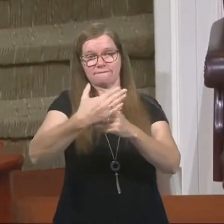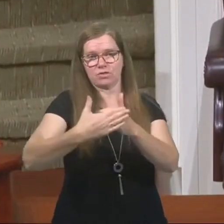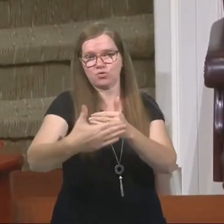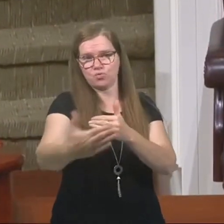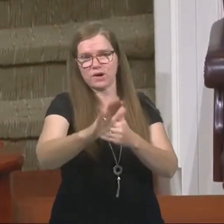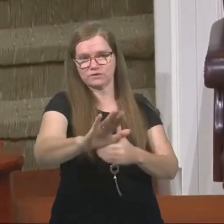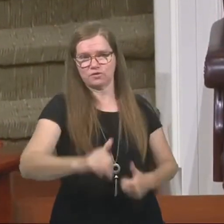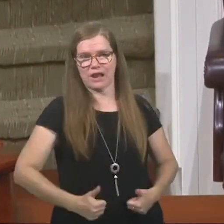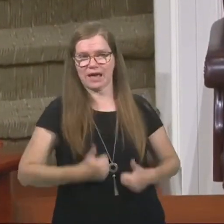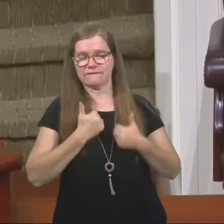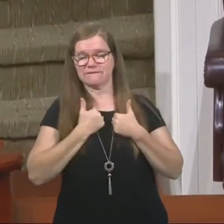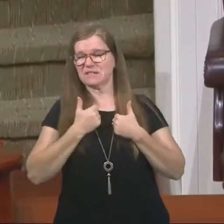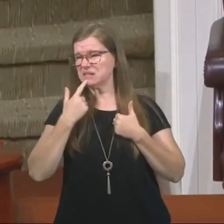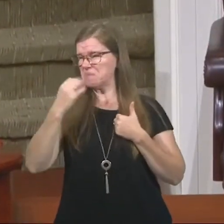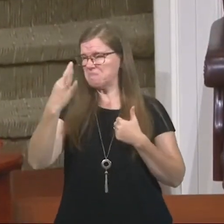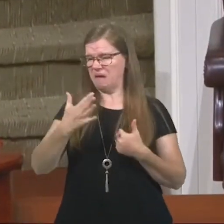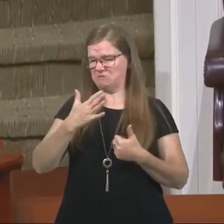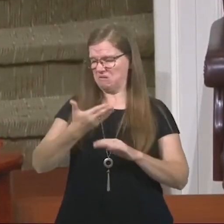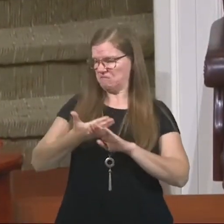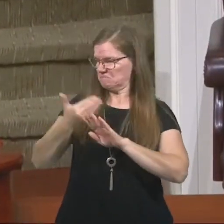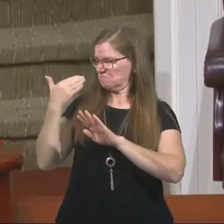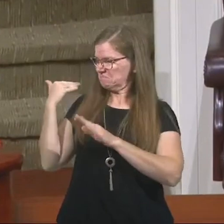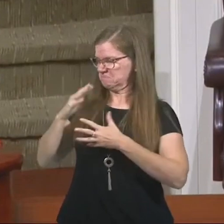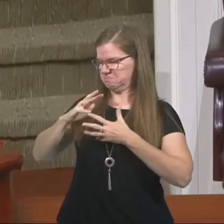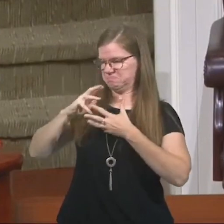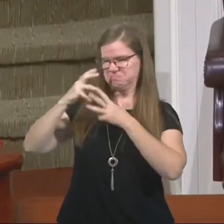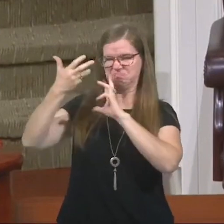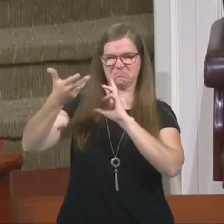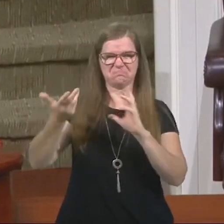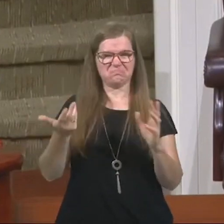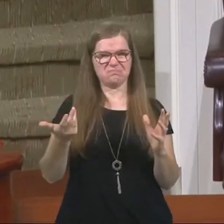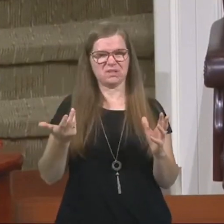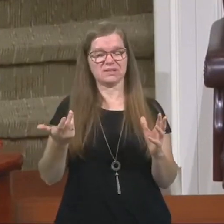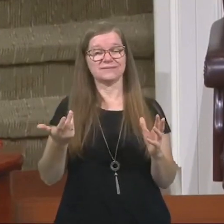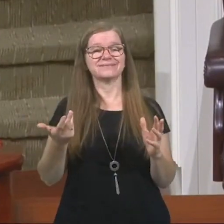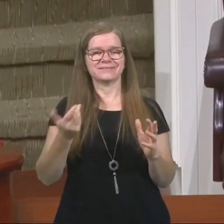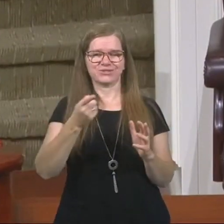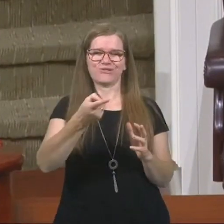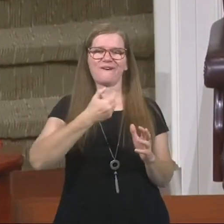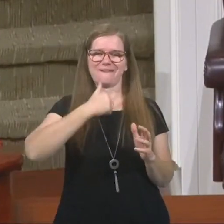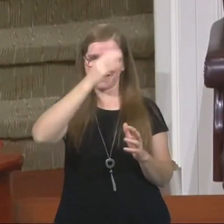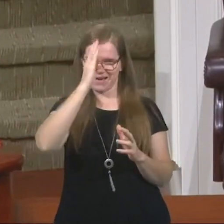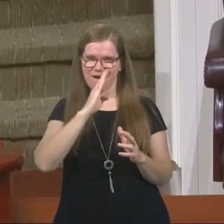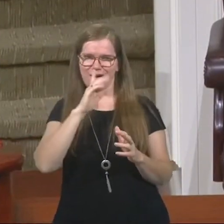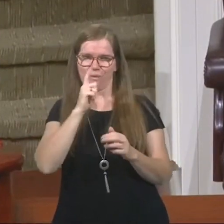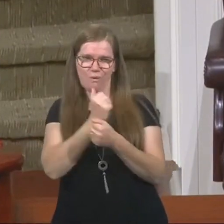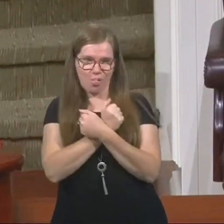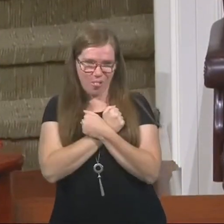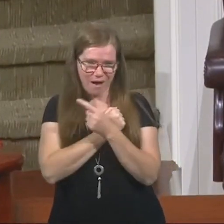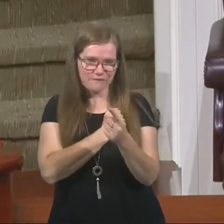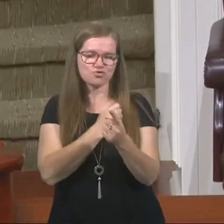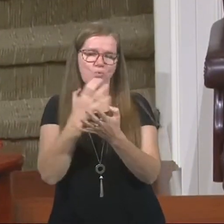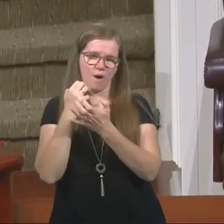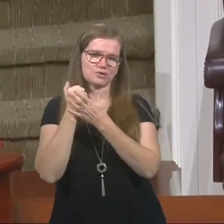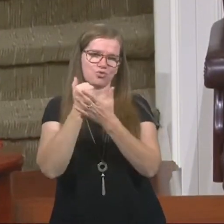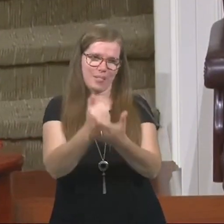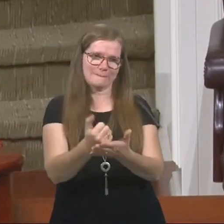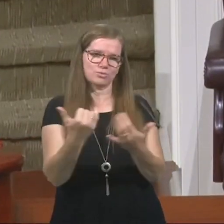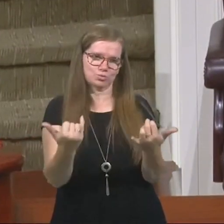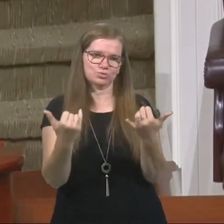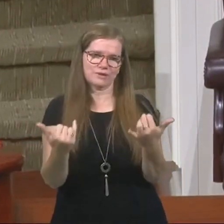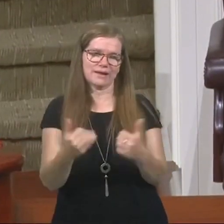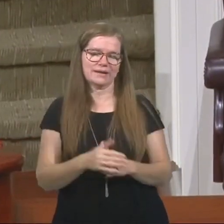Say, Pastor, I've made a mess of myself. Let me tell you something. You have a God who loves you and wants to help you today.